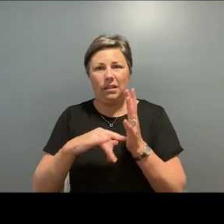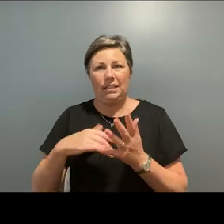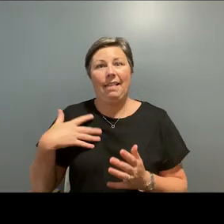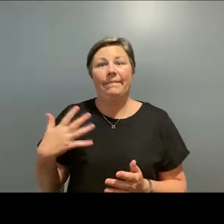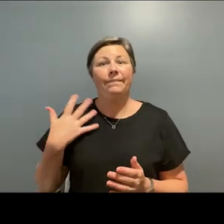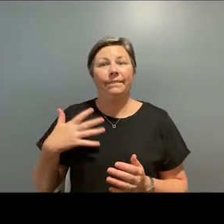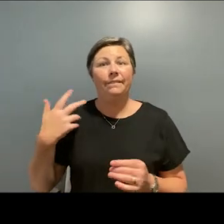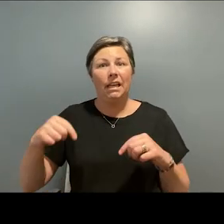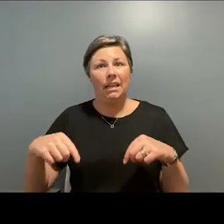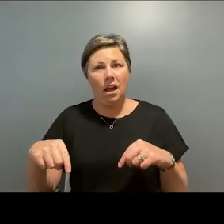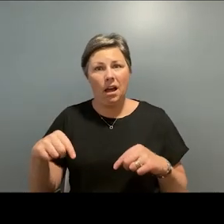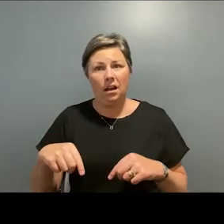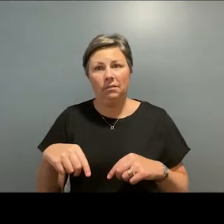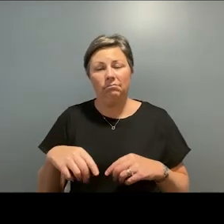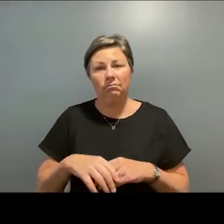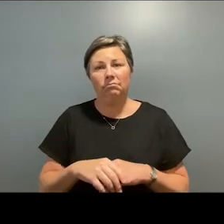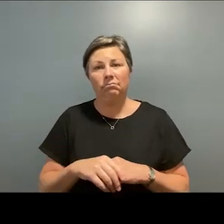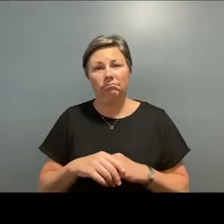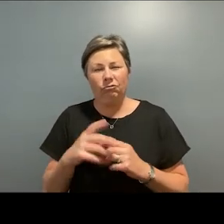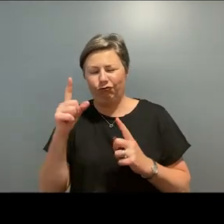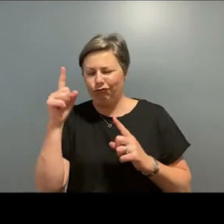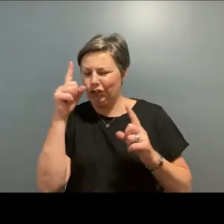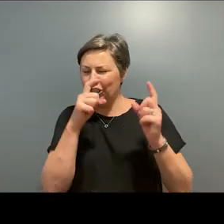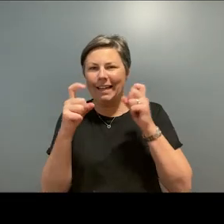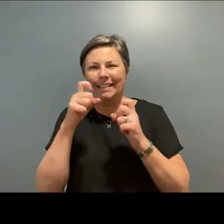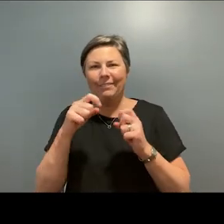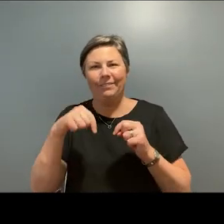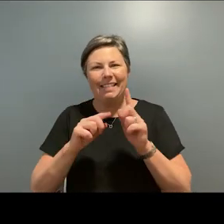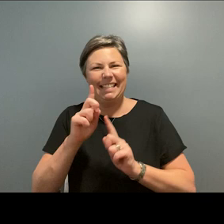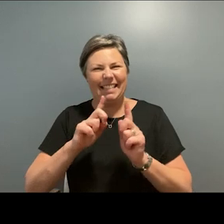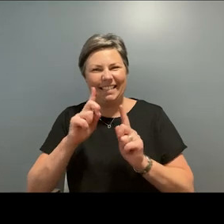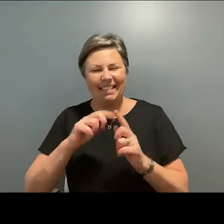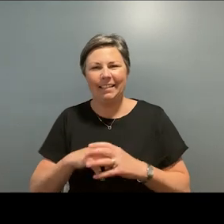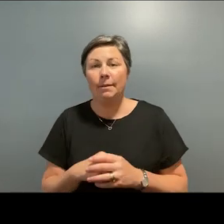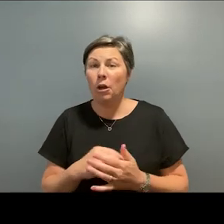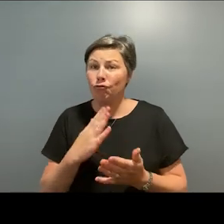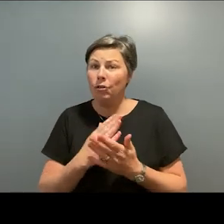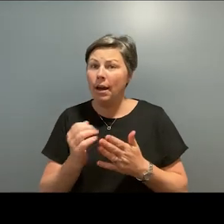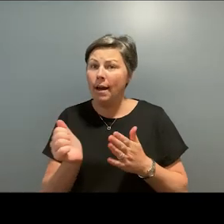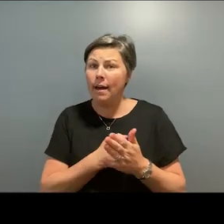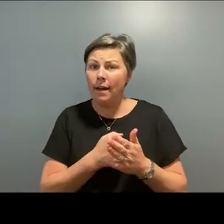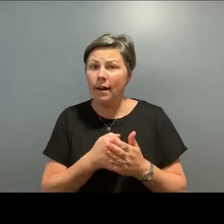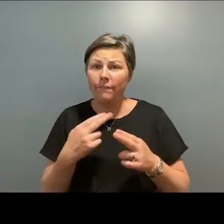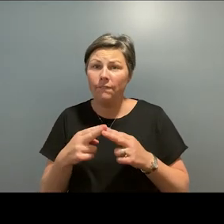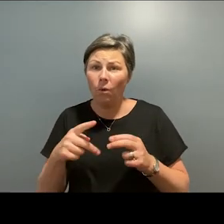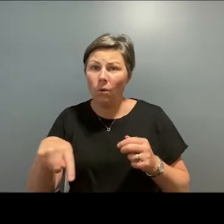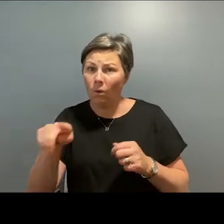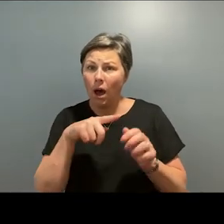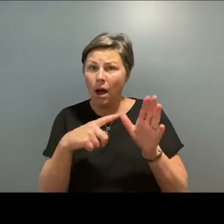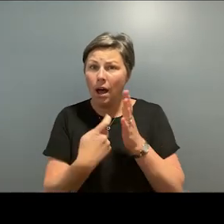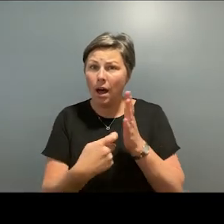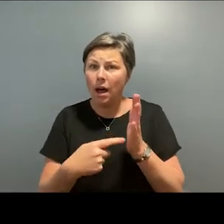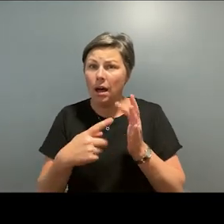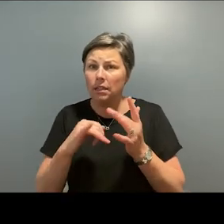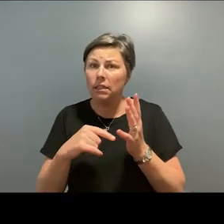artists are the heart and soul of our creative city. It's been a really tough year for our artists and I'm so